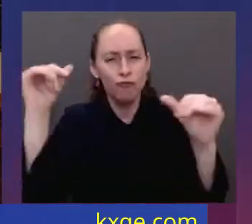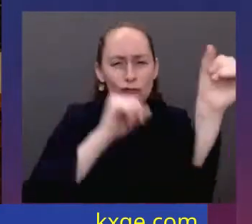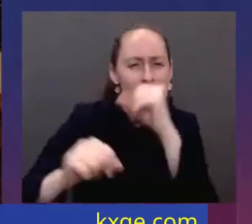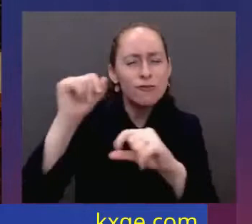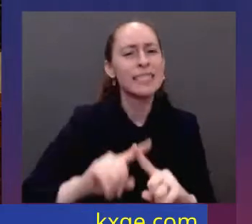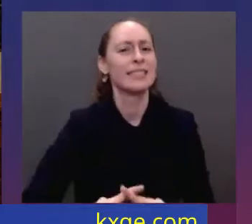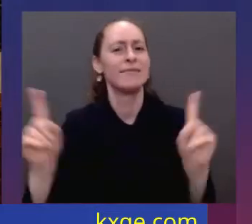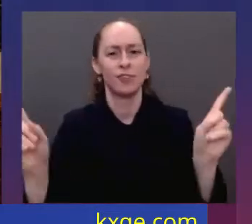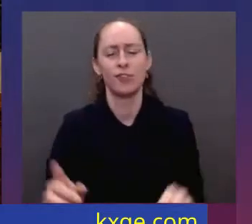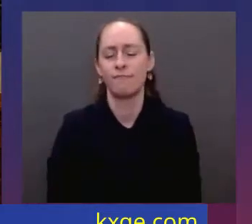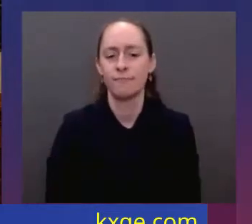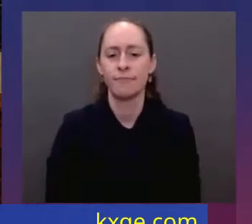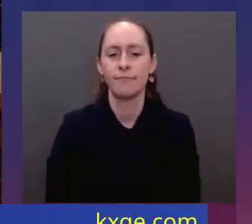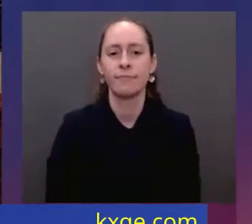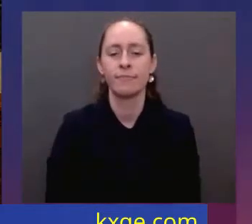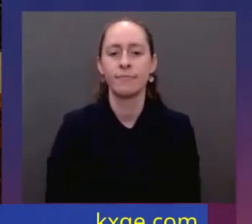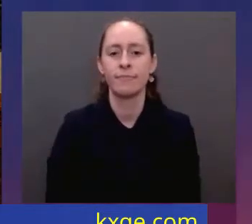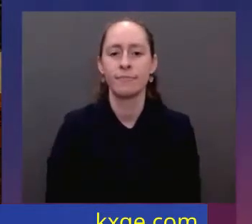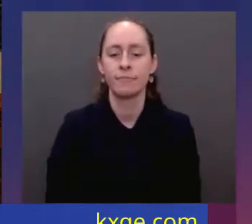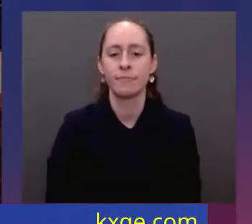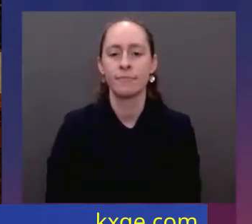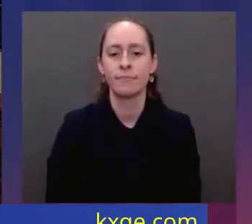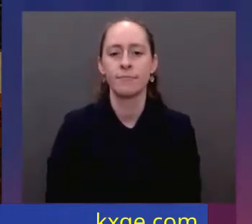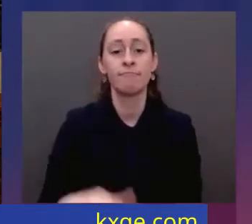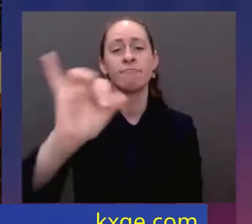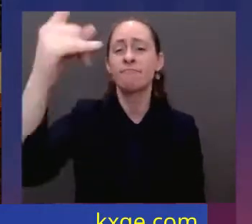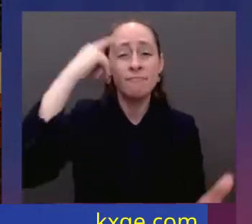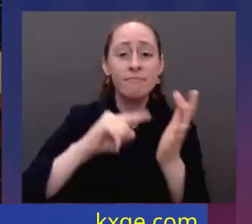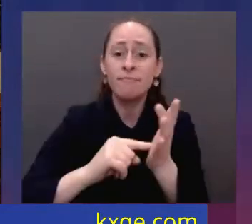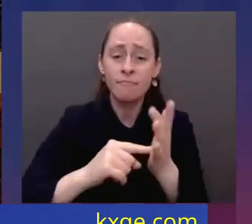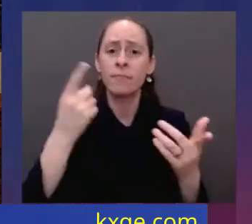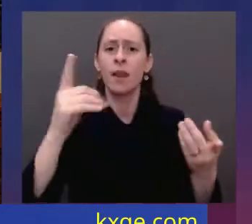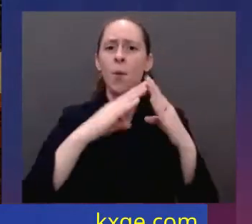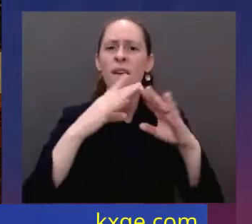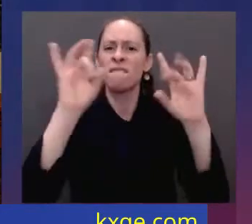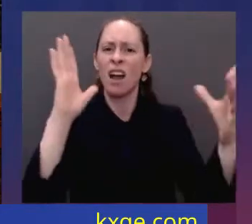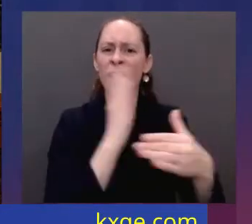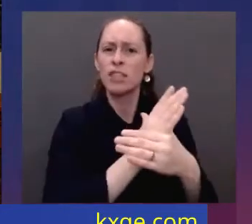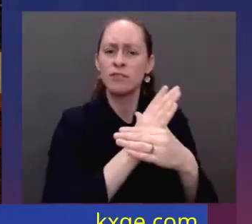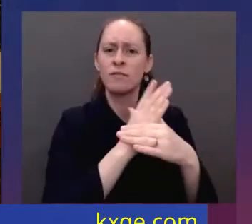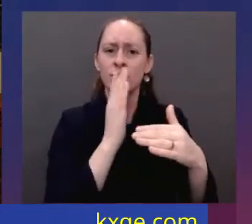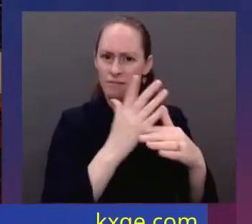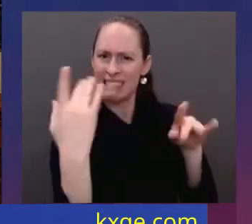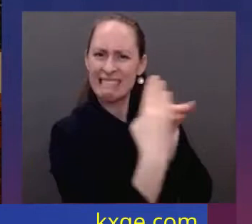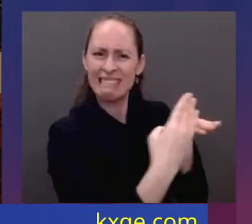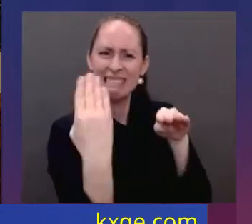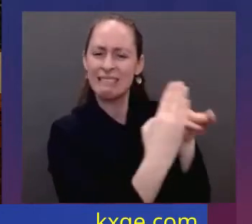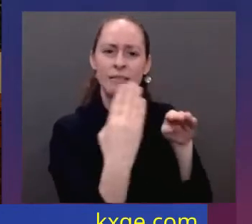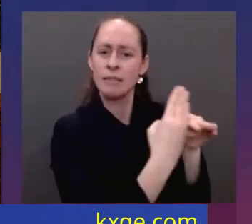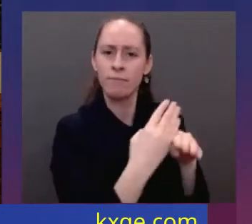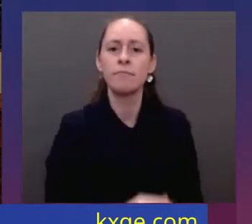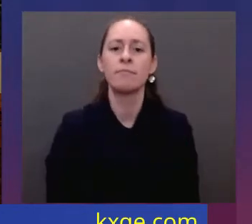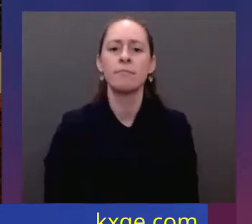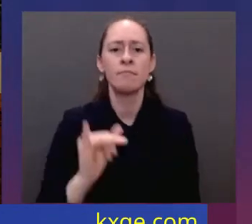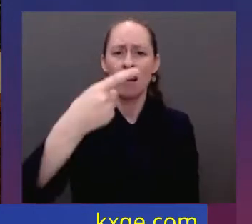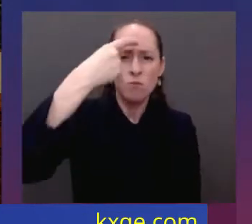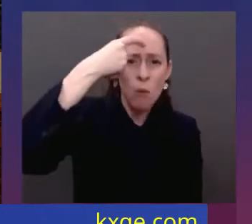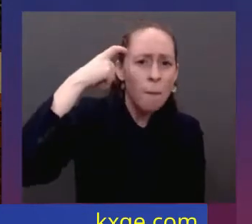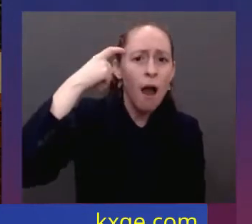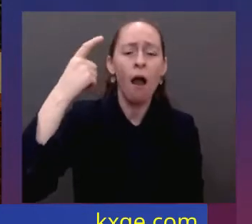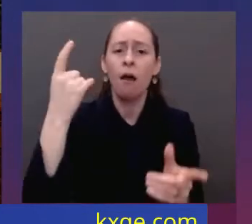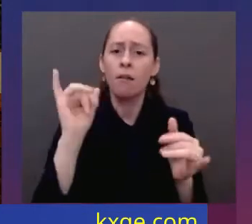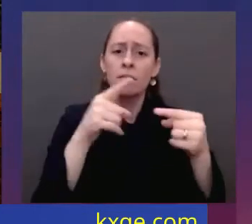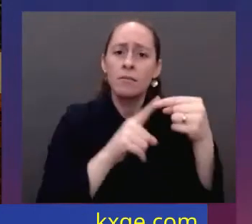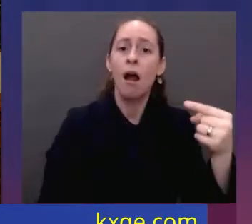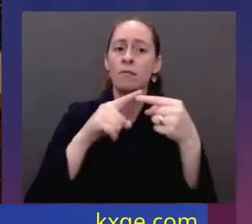community violence interruption, trusted messengers, breaking the cycle of violence and trauma, giving young people some hope. We should all agree the answer is not to defund